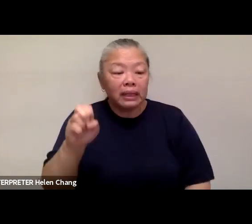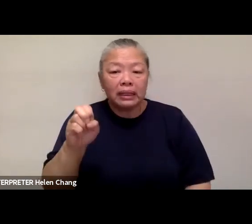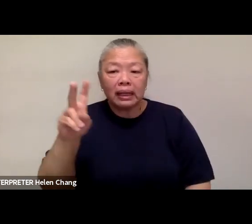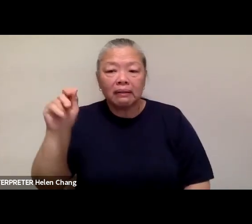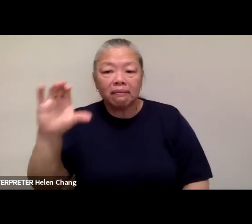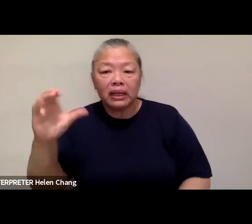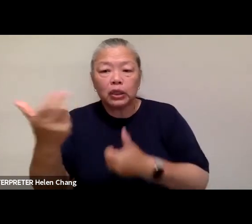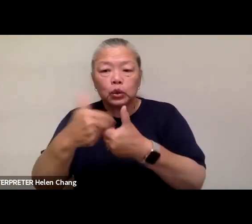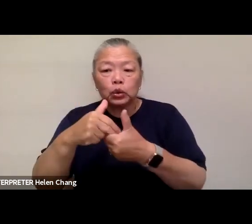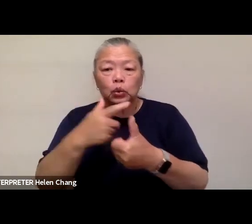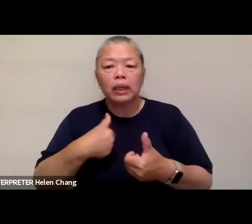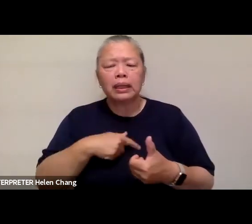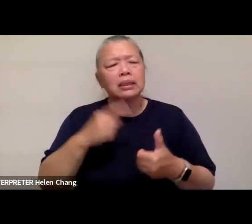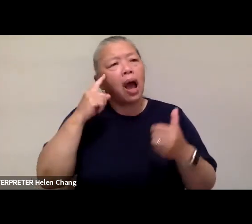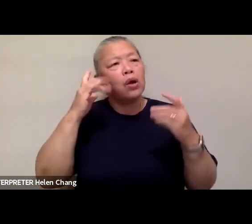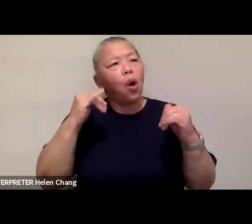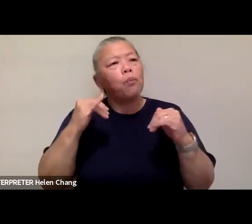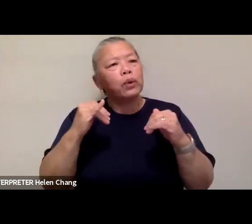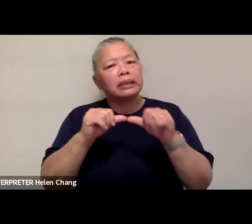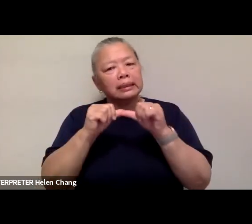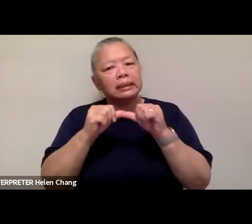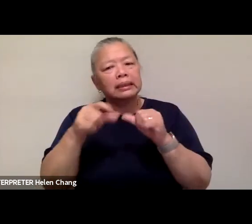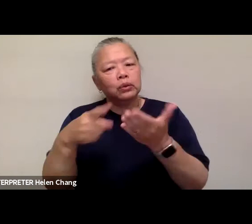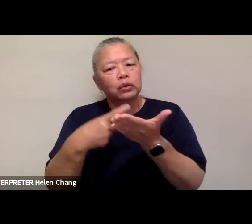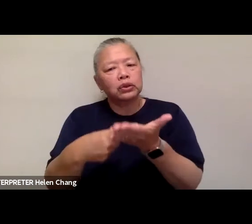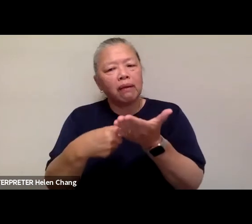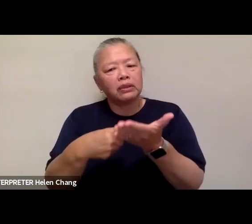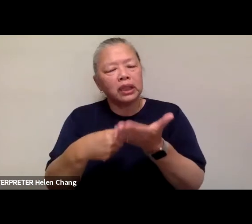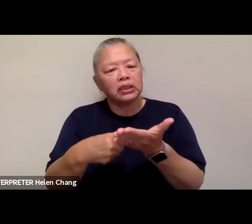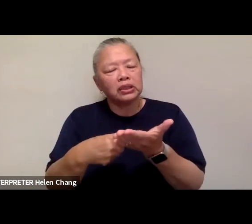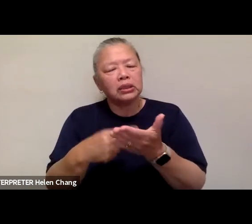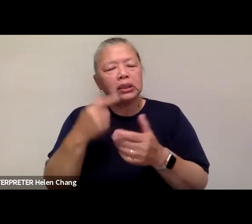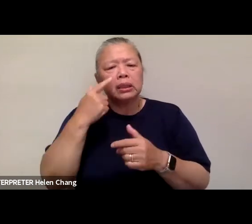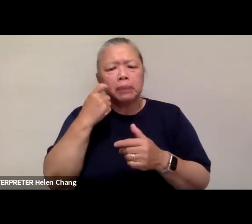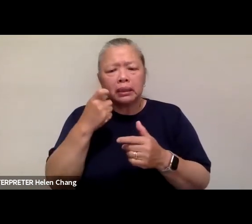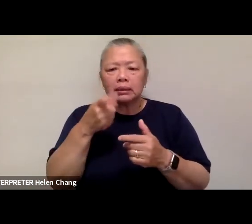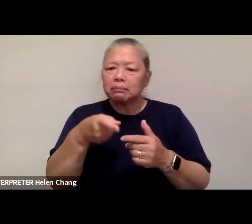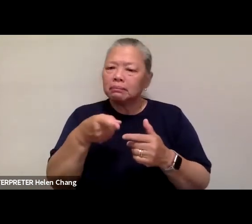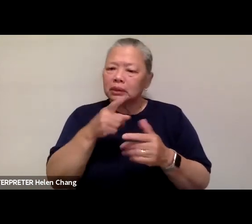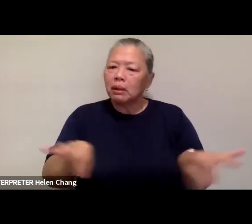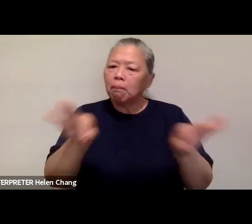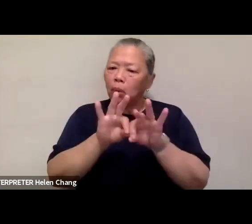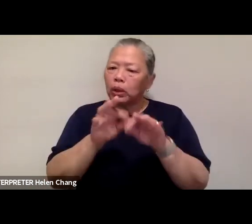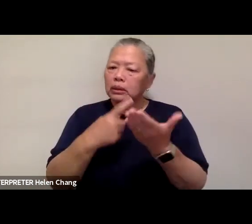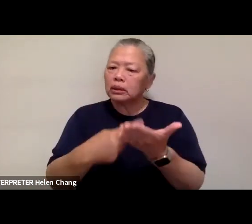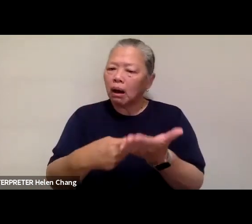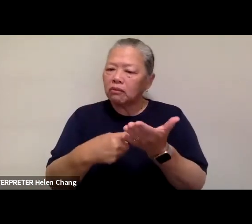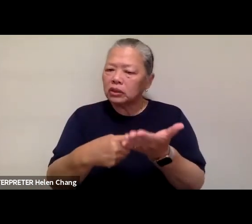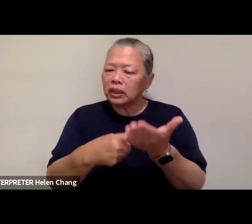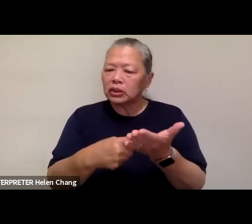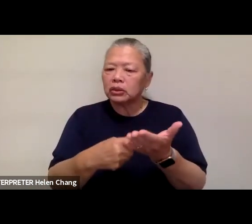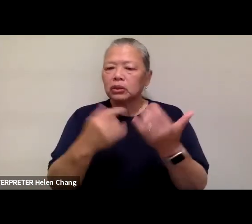can build on this conversation, because it's an important one. And so I'm going to